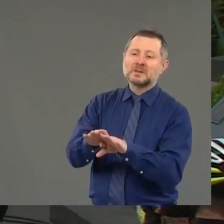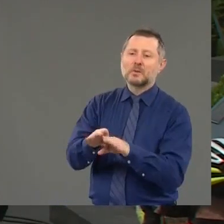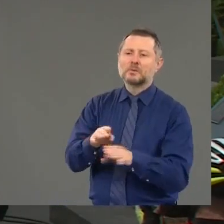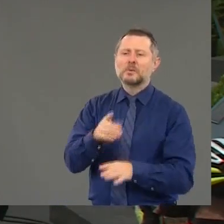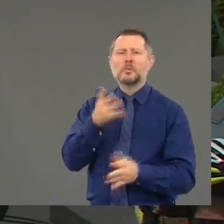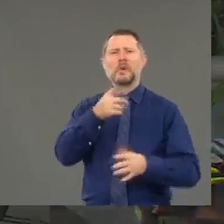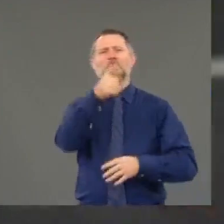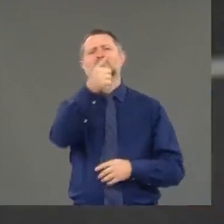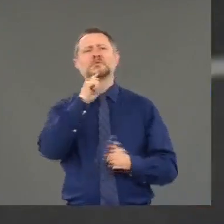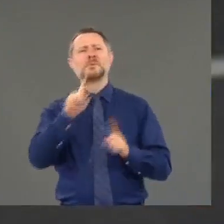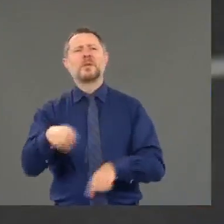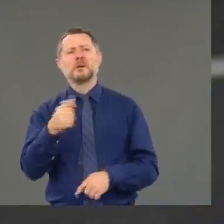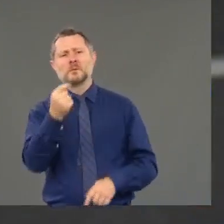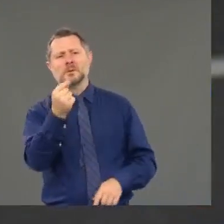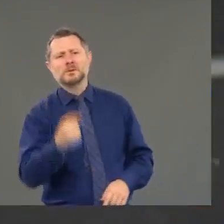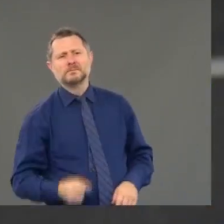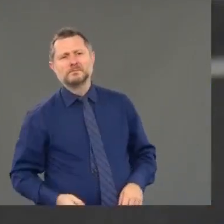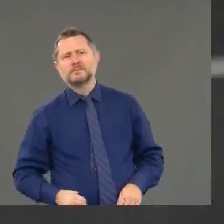Oh,